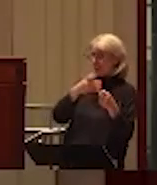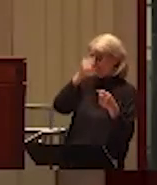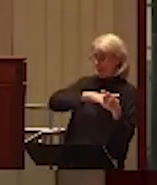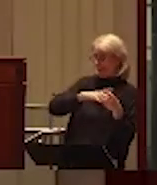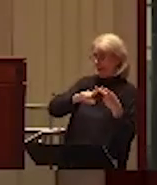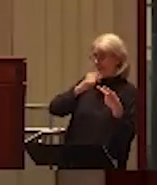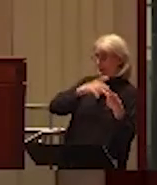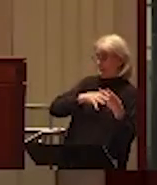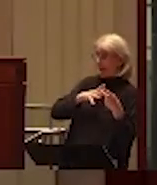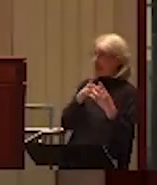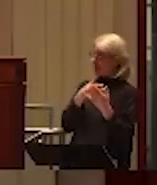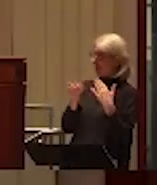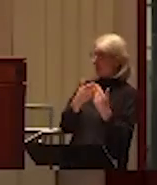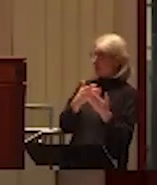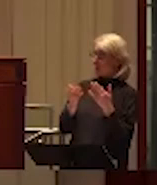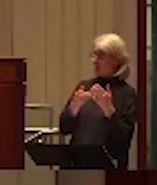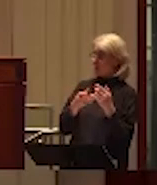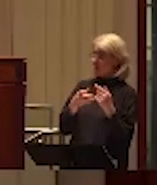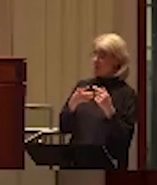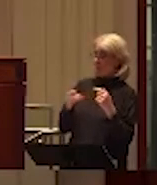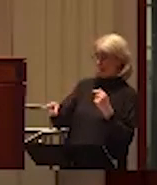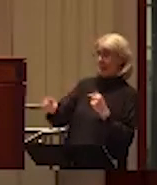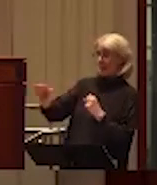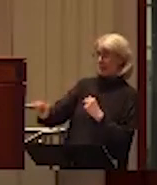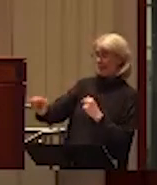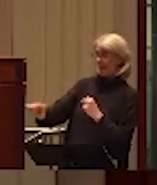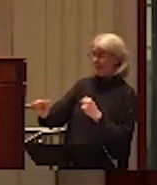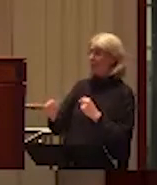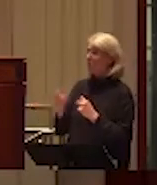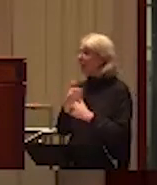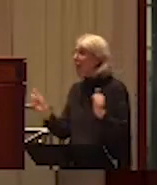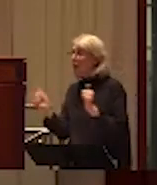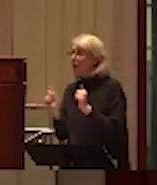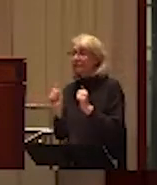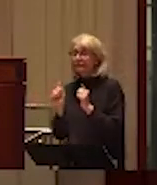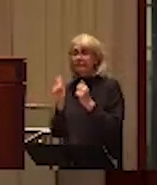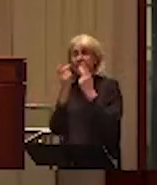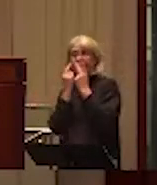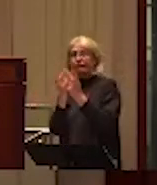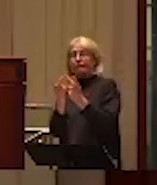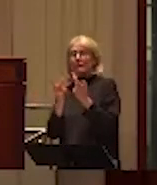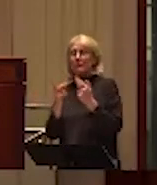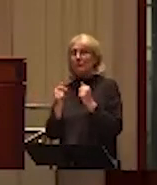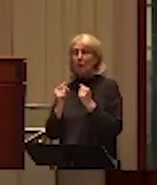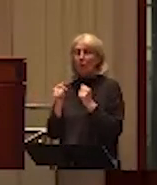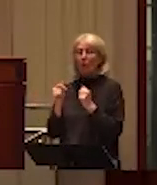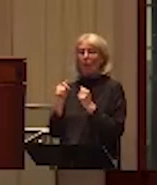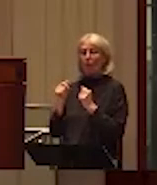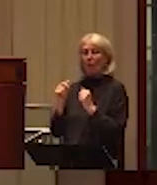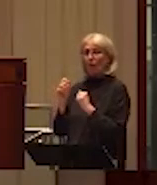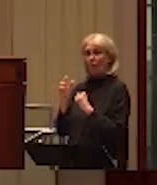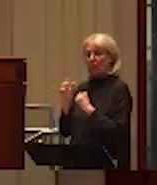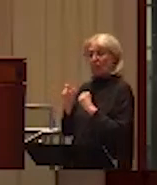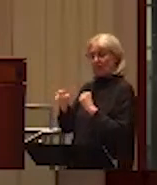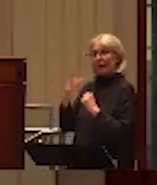is important? Or does it any kind of abuse in childhood, either being perpetrated against or witnessing, does it matter